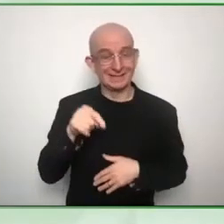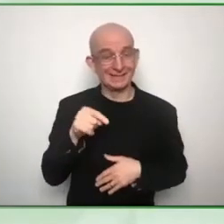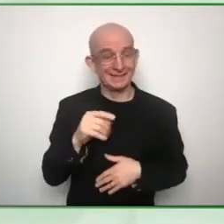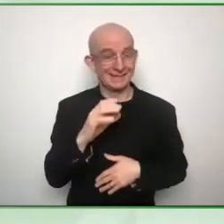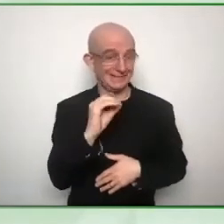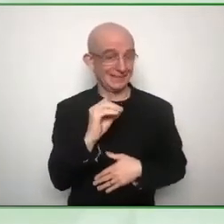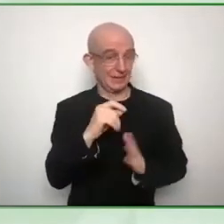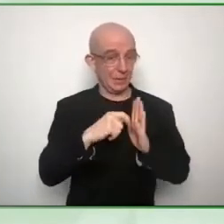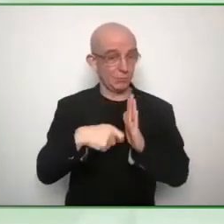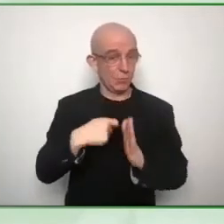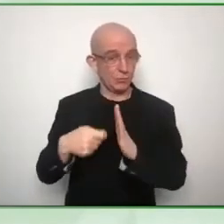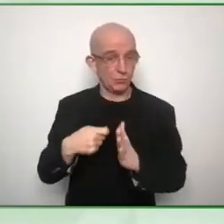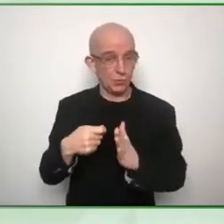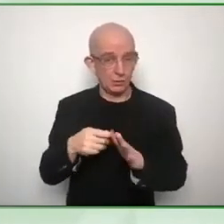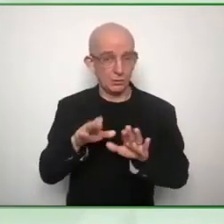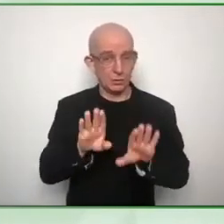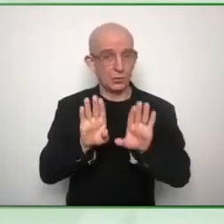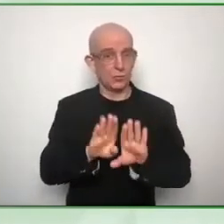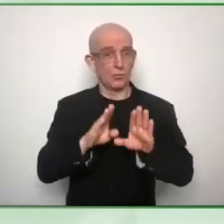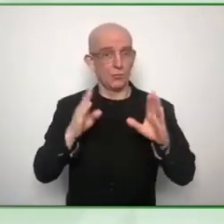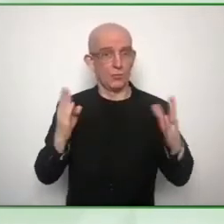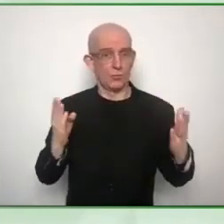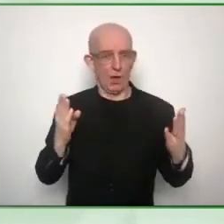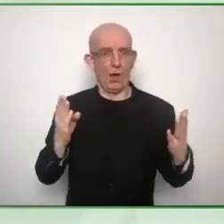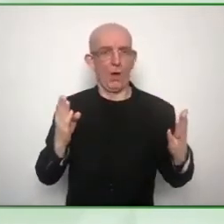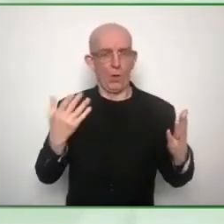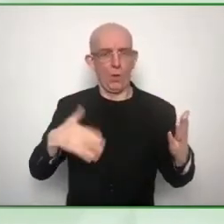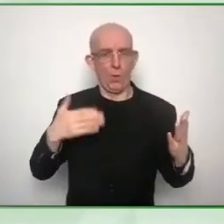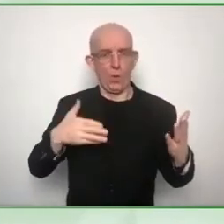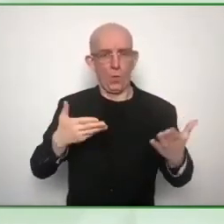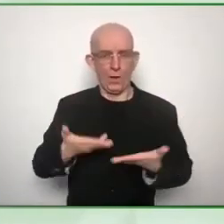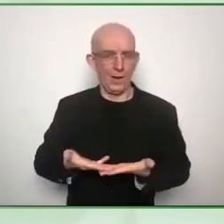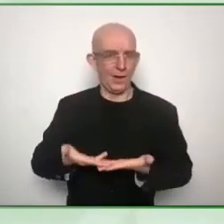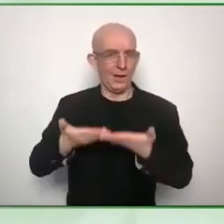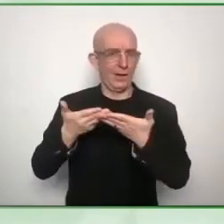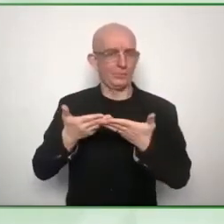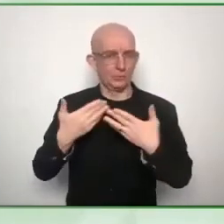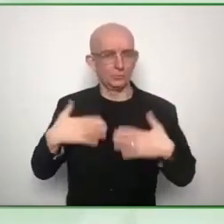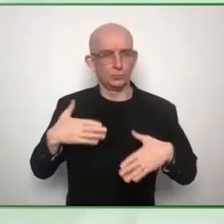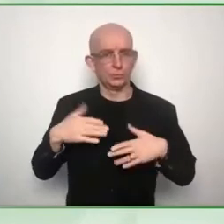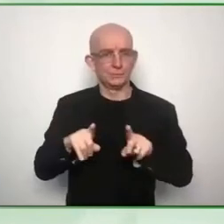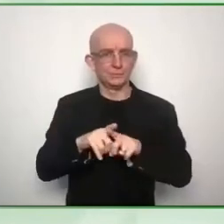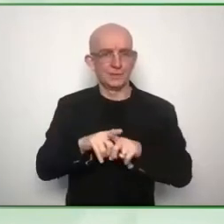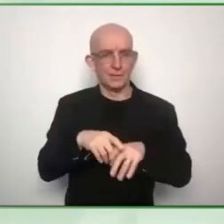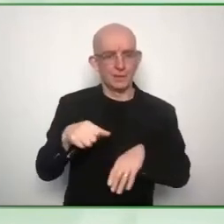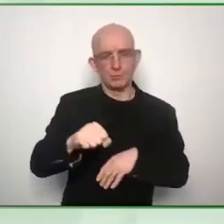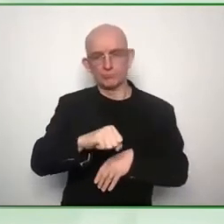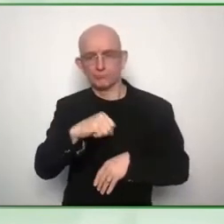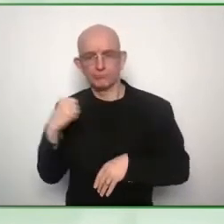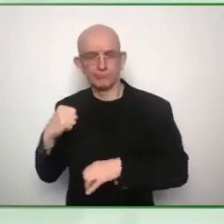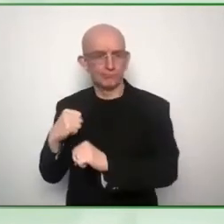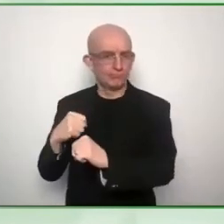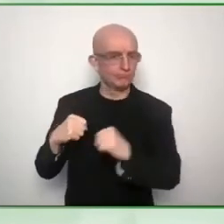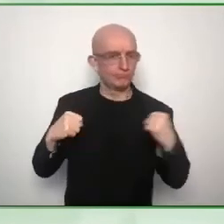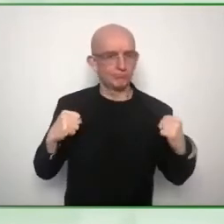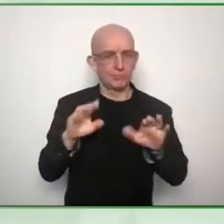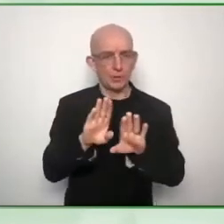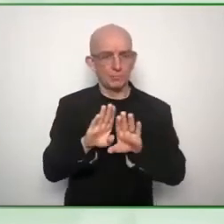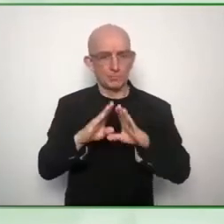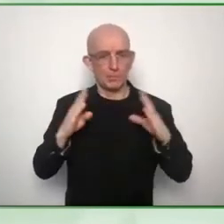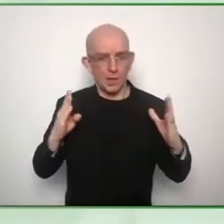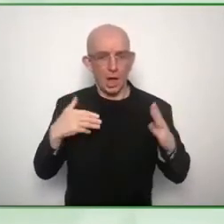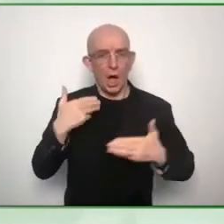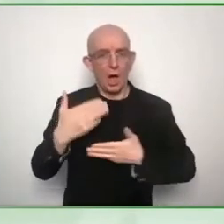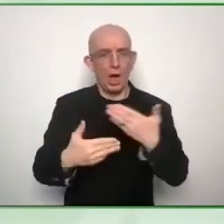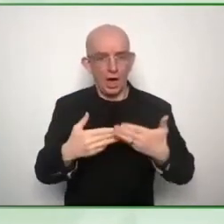support they gave and the good news stories that came out of that was really important i'd like to go you mentioned the top down